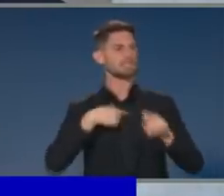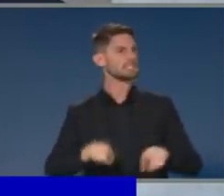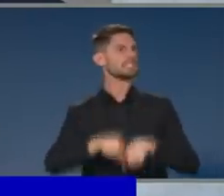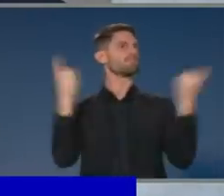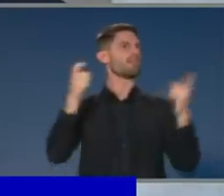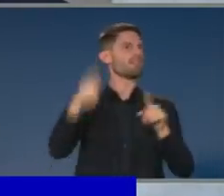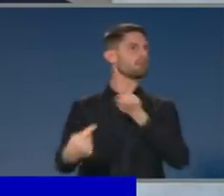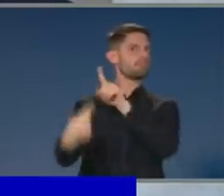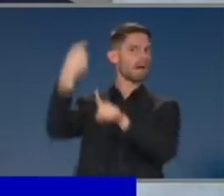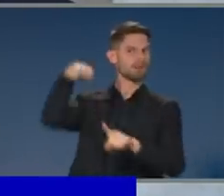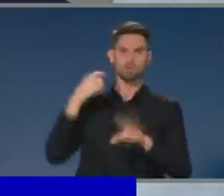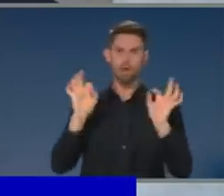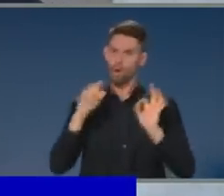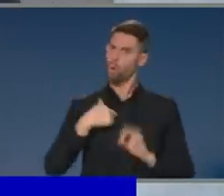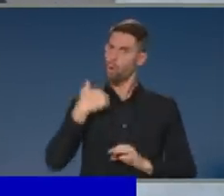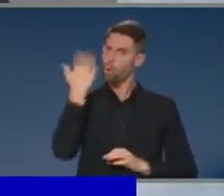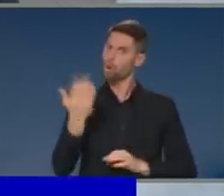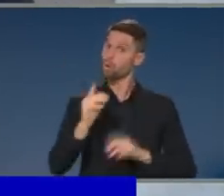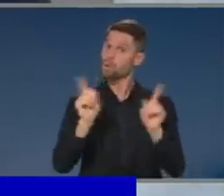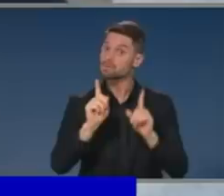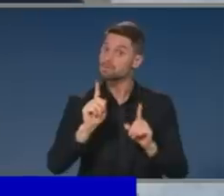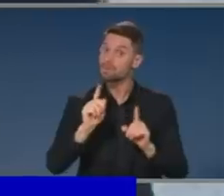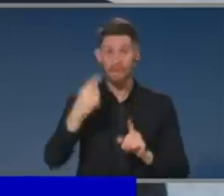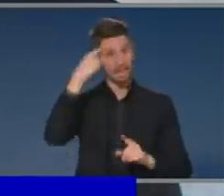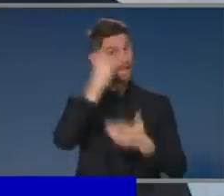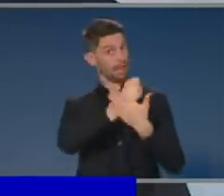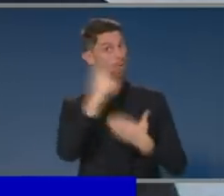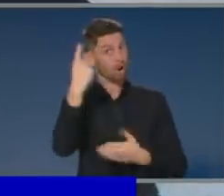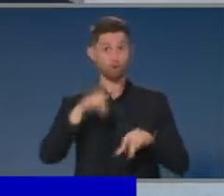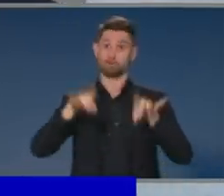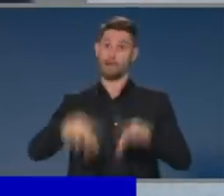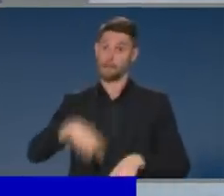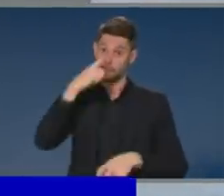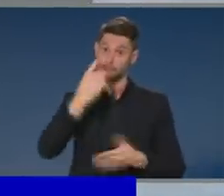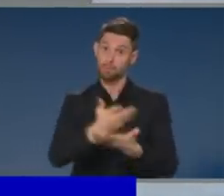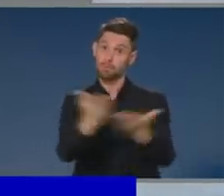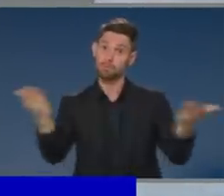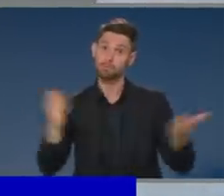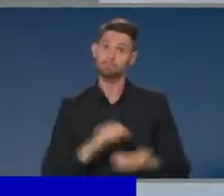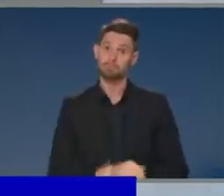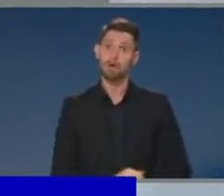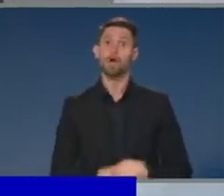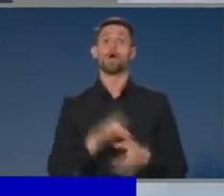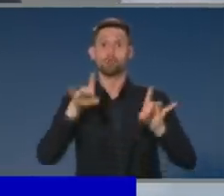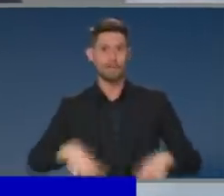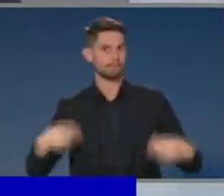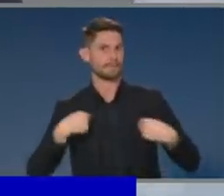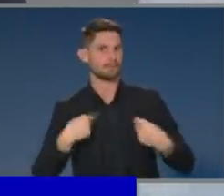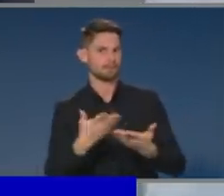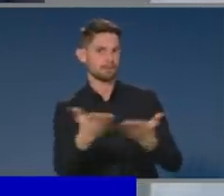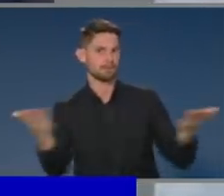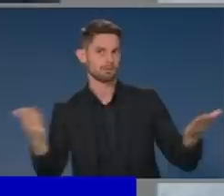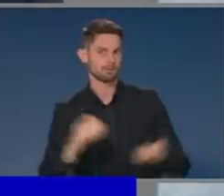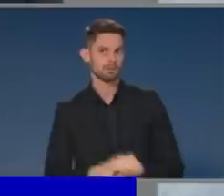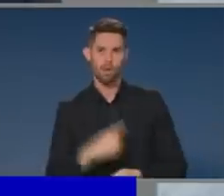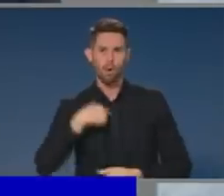know are always important. I'm not aware. If there are things that Australia has decisions that we've taken in